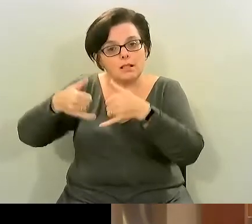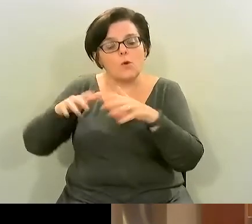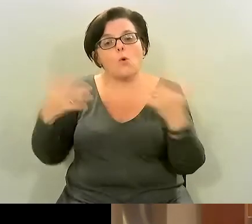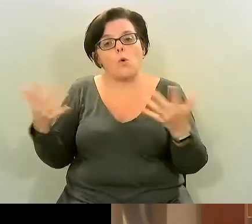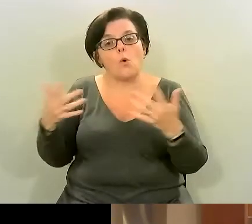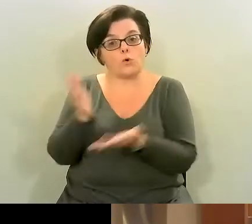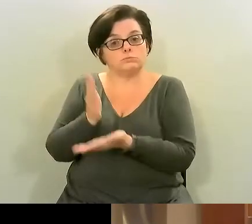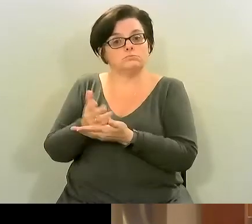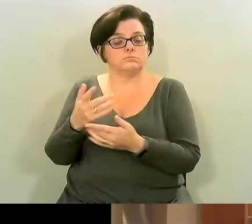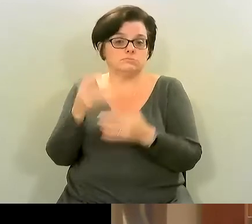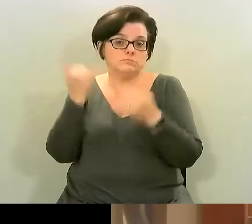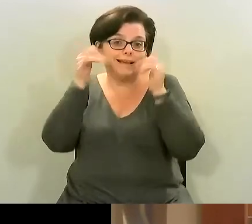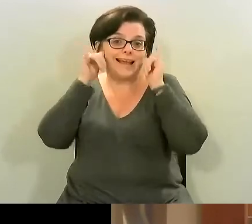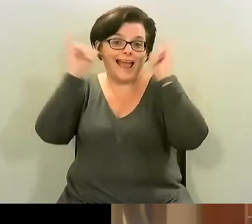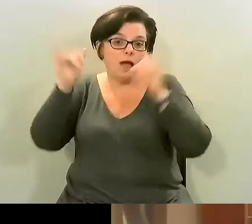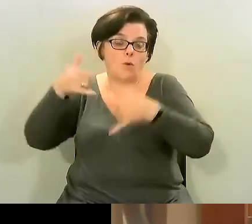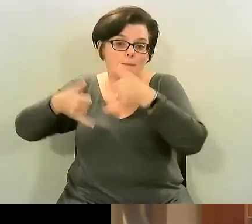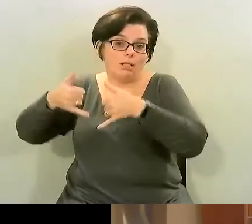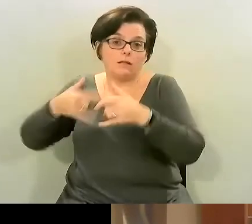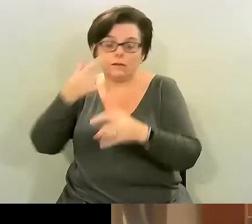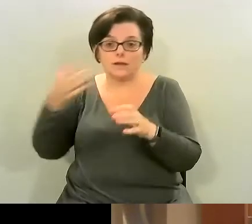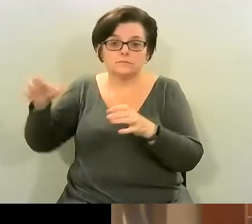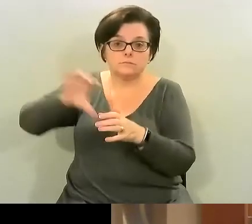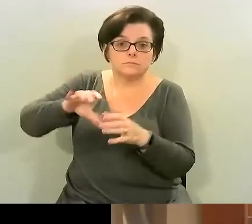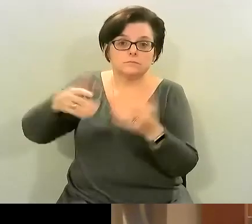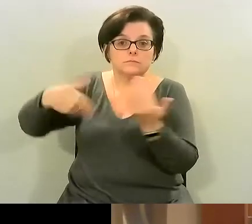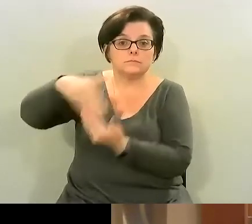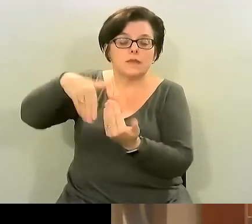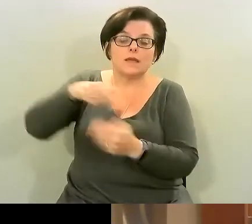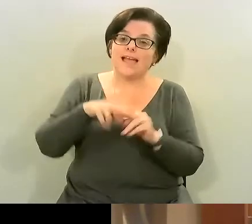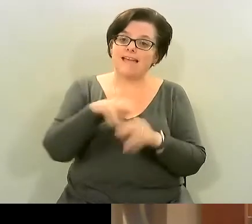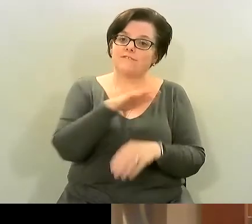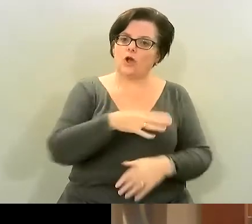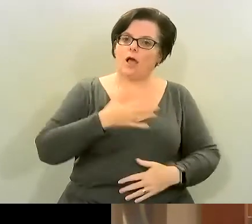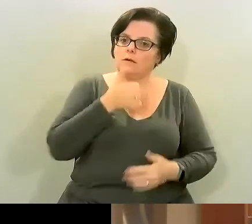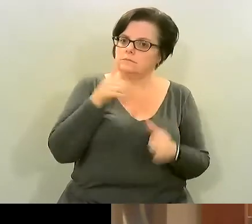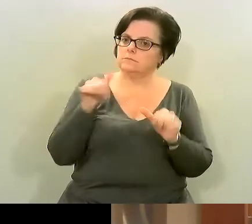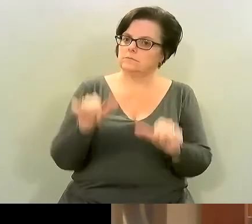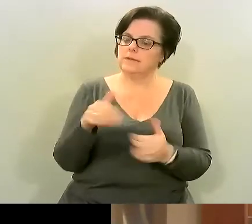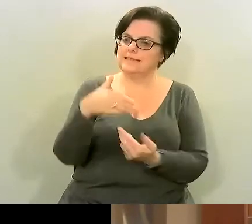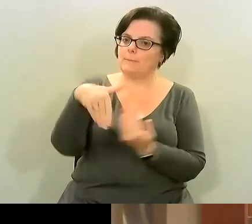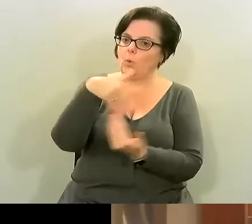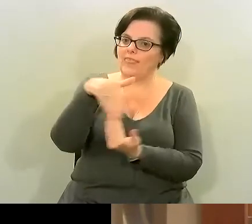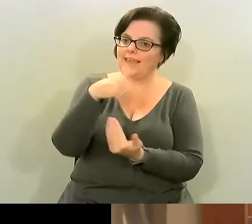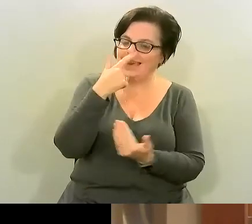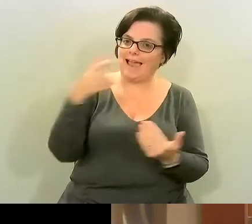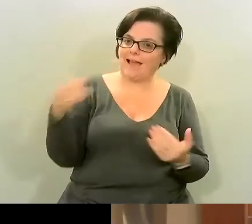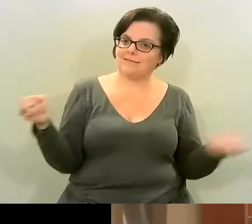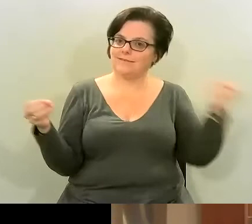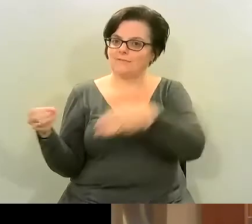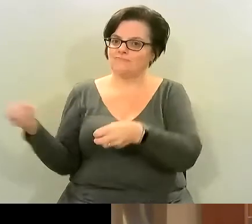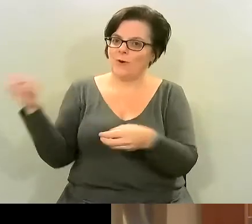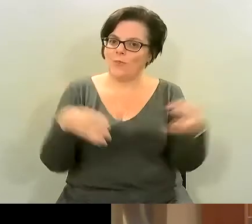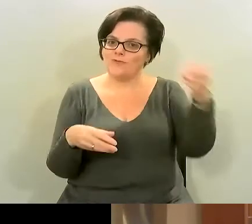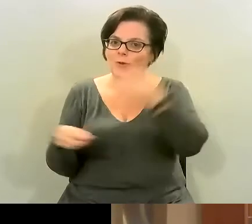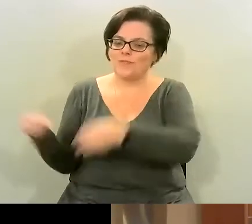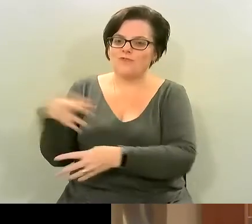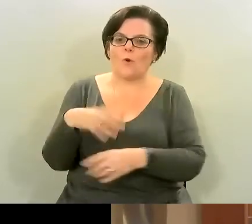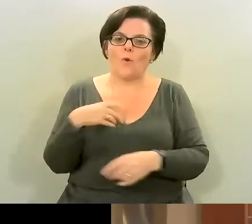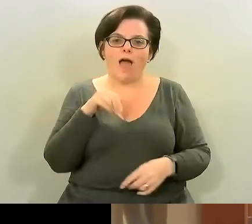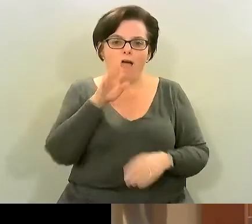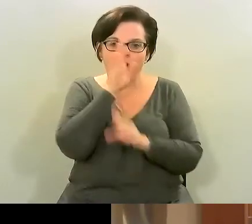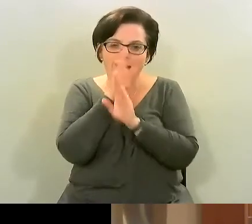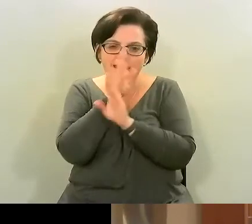and and have it that way so if your child likes a smoothie that's another way to you know kind of sneak in the